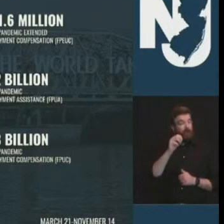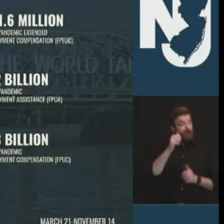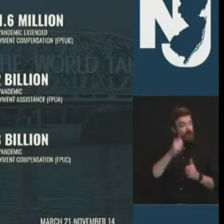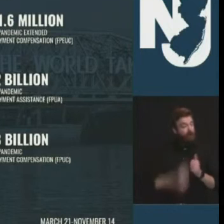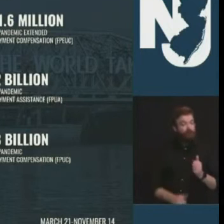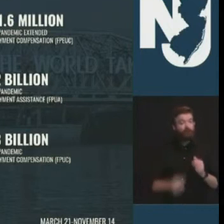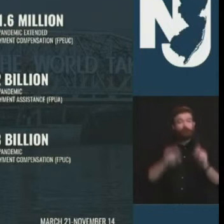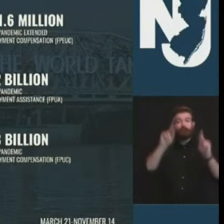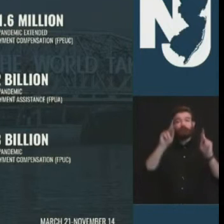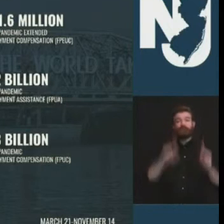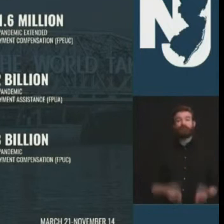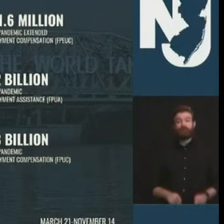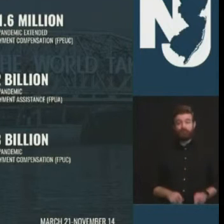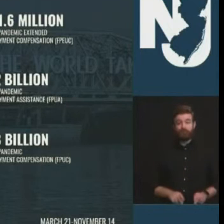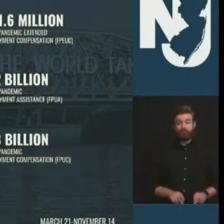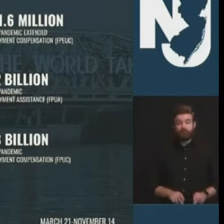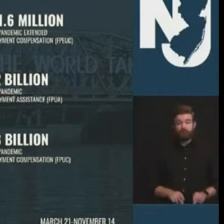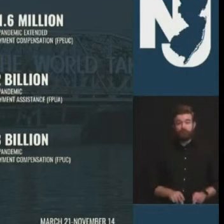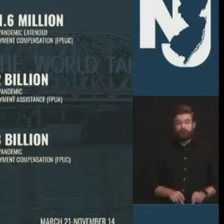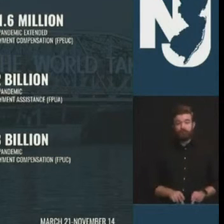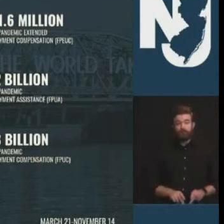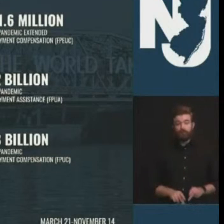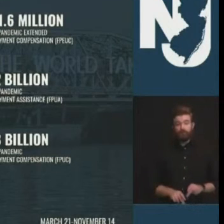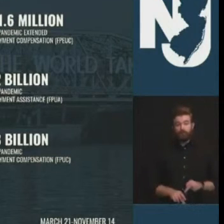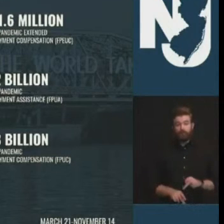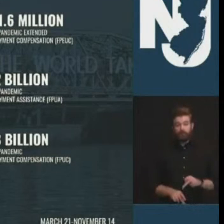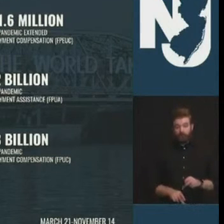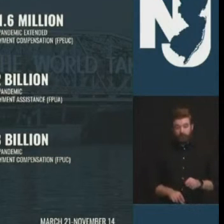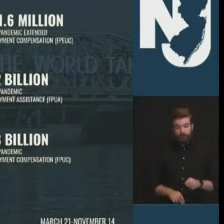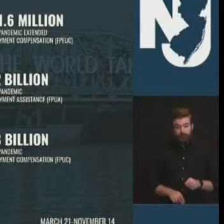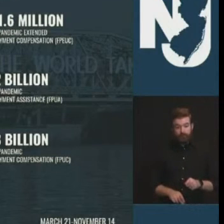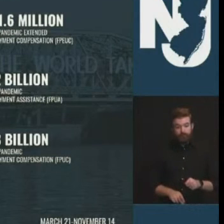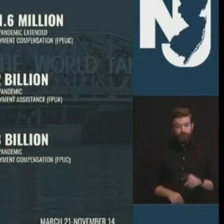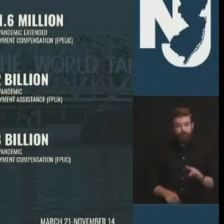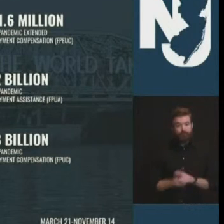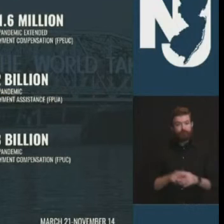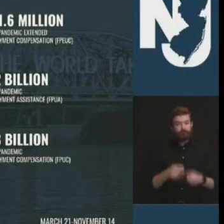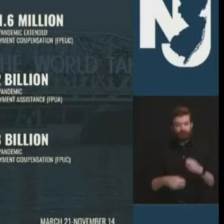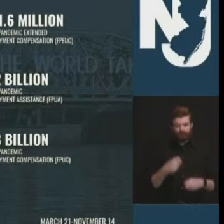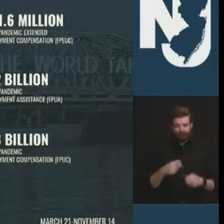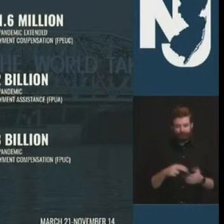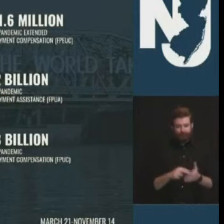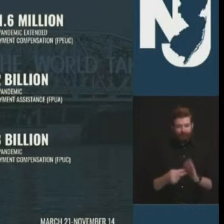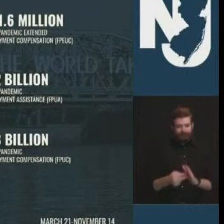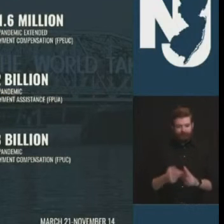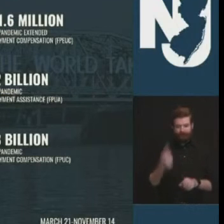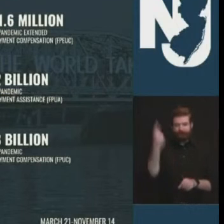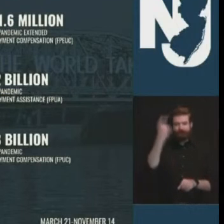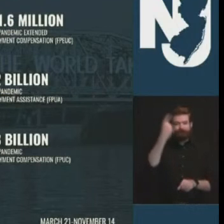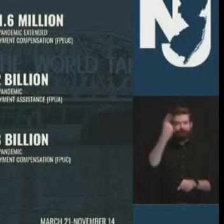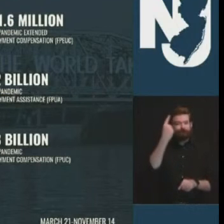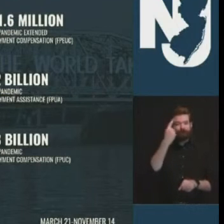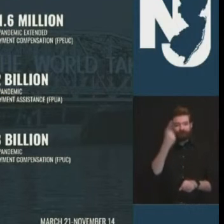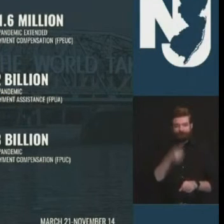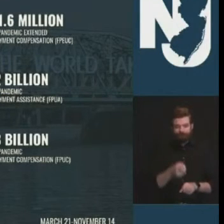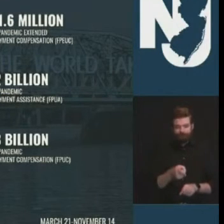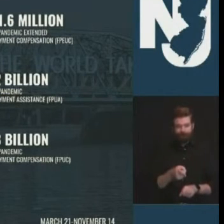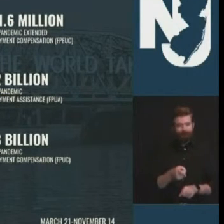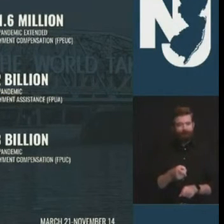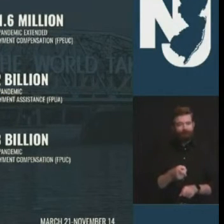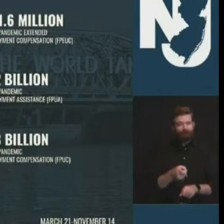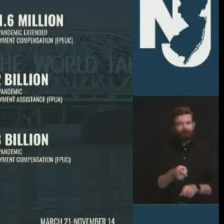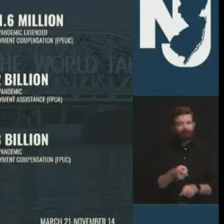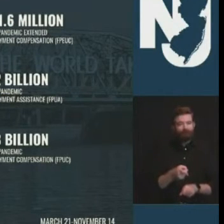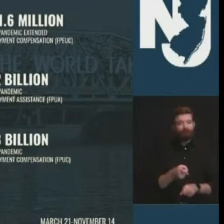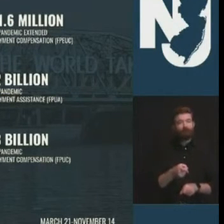systemic issue the tsunami has quieted down it's still pretty darn significant 13 000 people in one week is not